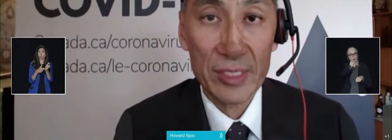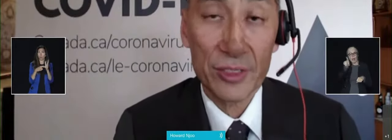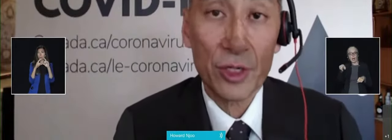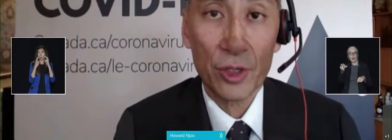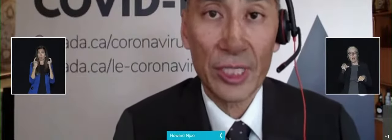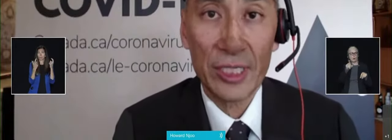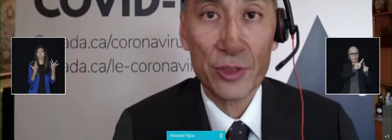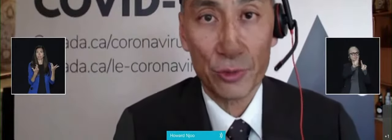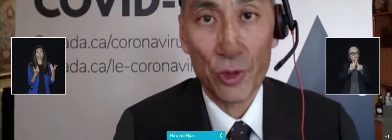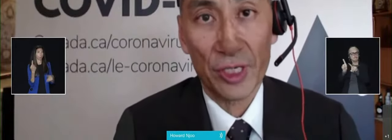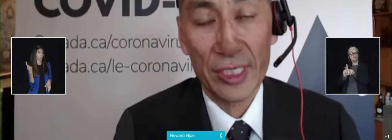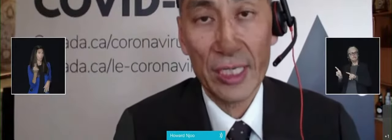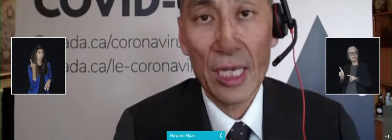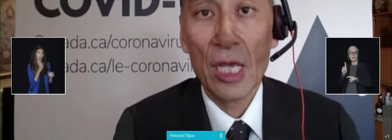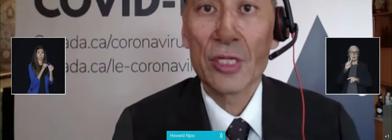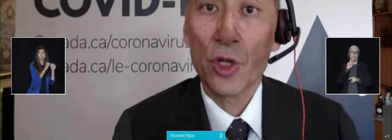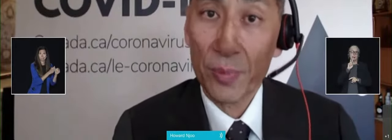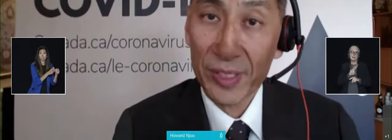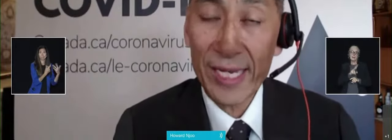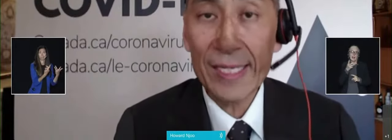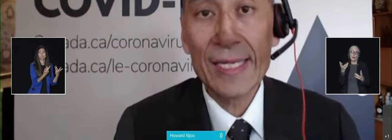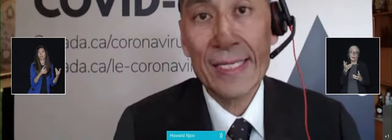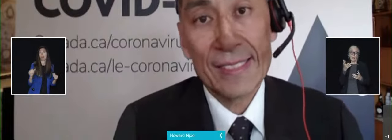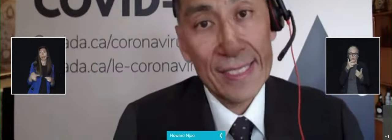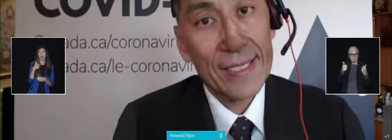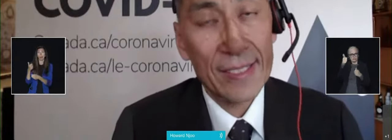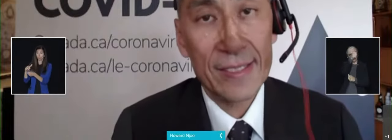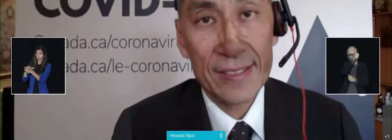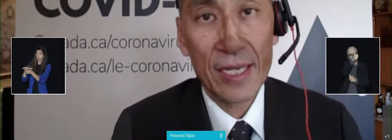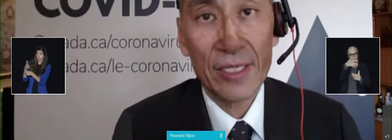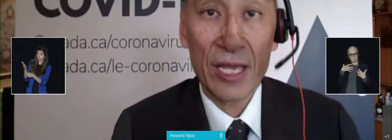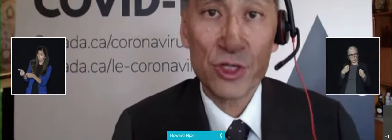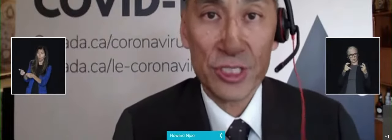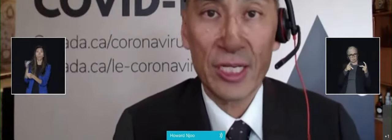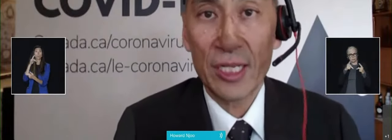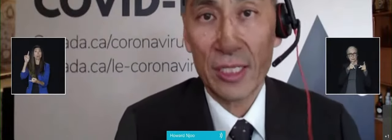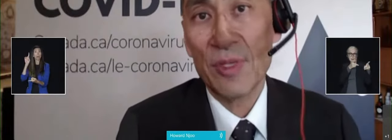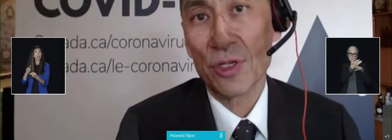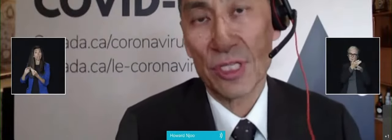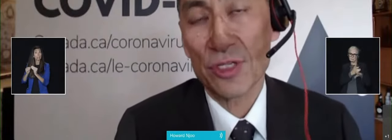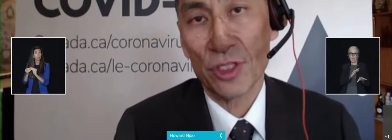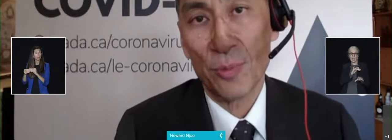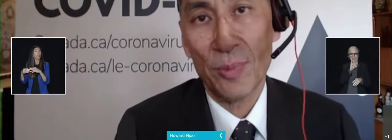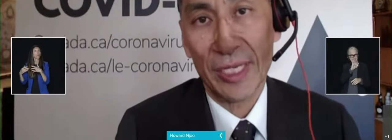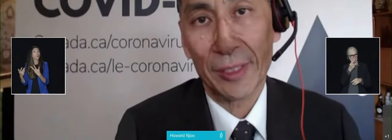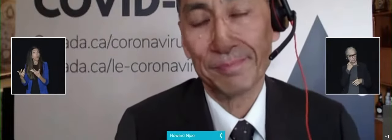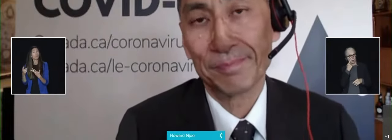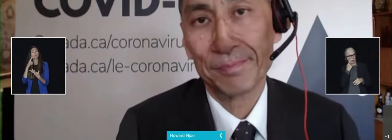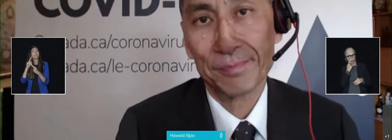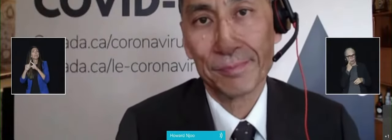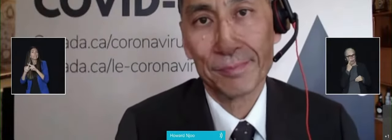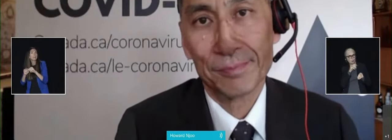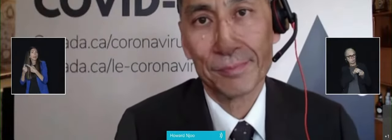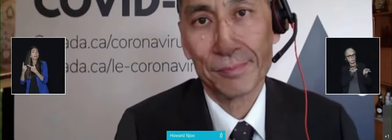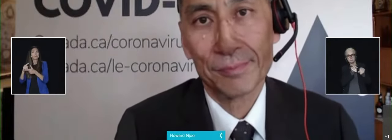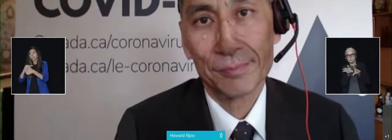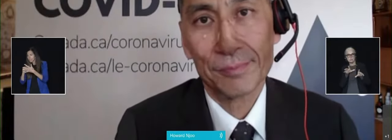différents, mais c'est sûr que les autorités sont prêtes, si c'est nécessaire, d'ajuster les mesures de santé publique.